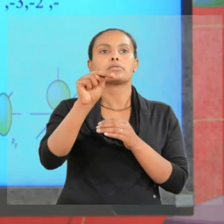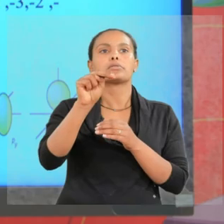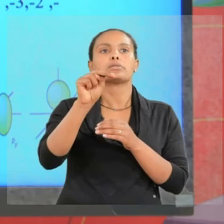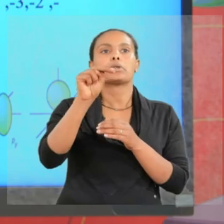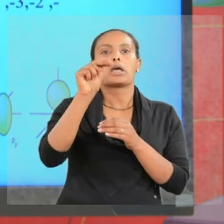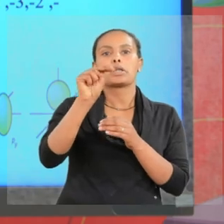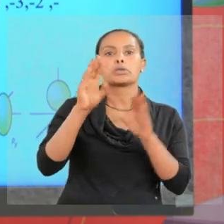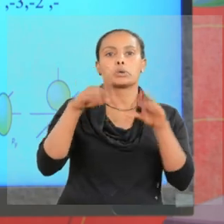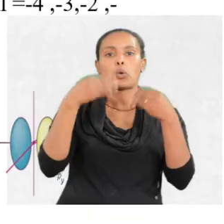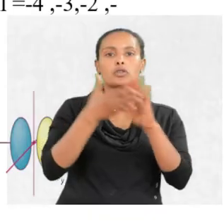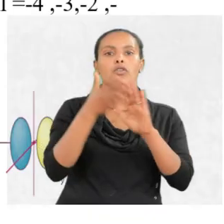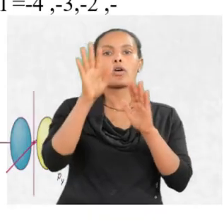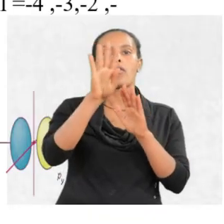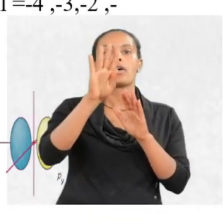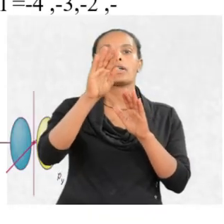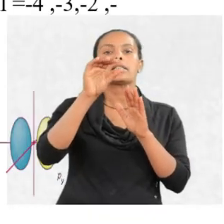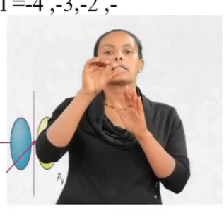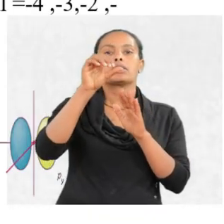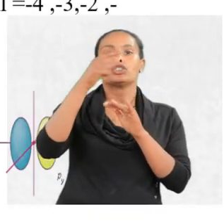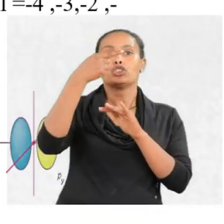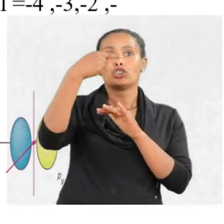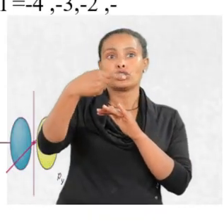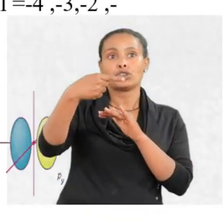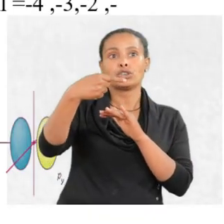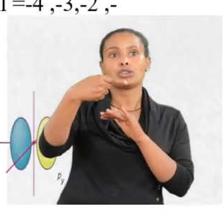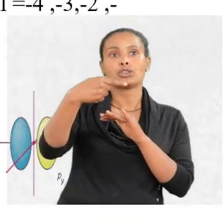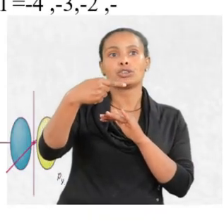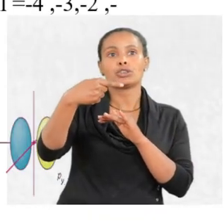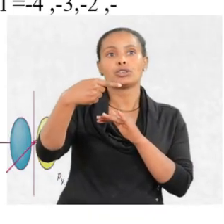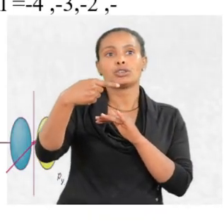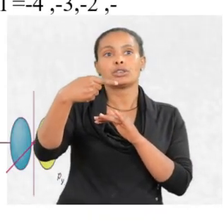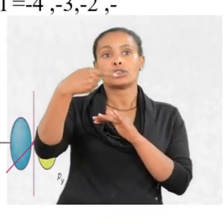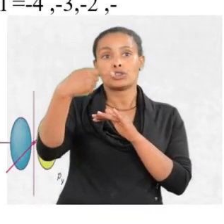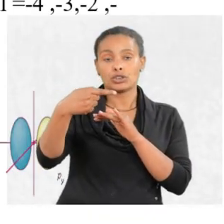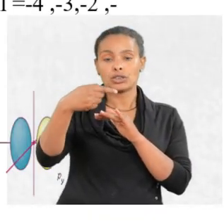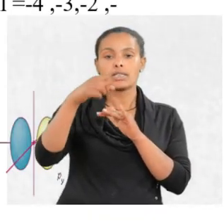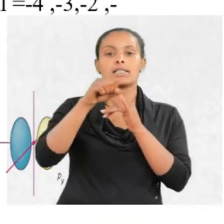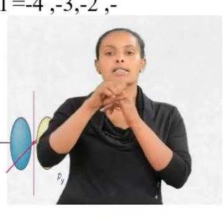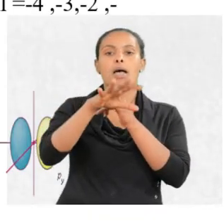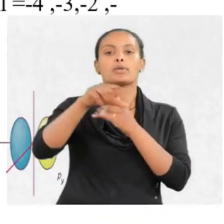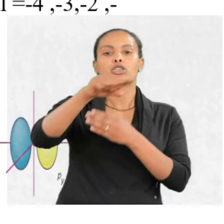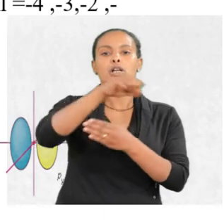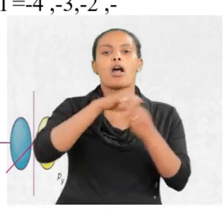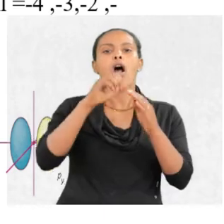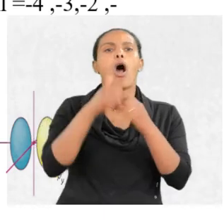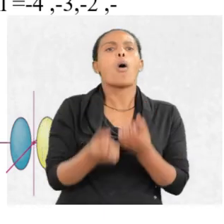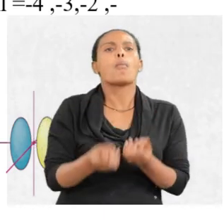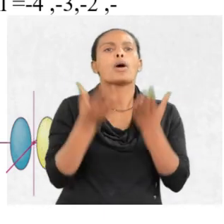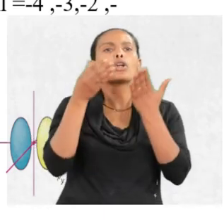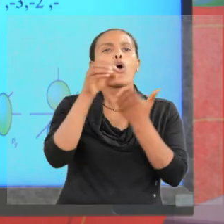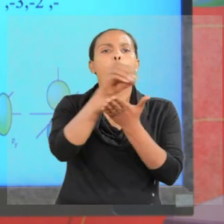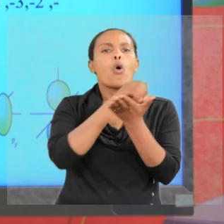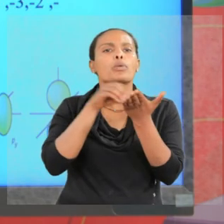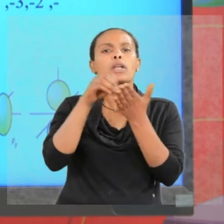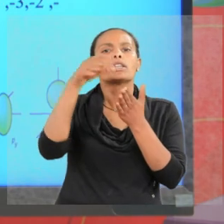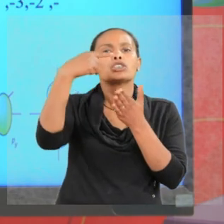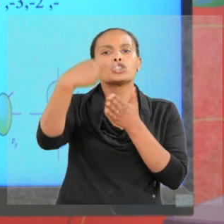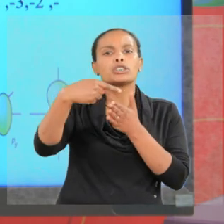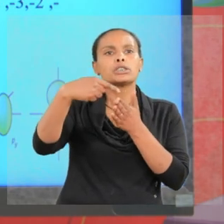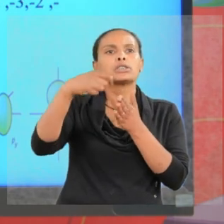g subshell. G subshell. How many orbitals are there in g subshell?